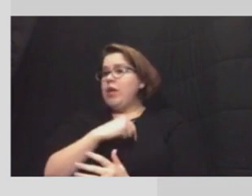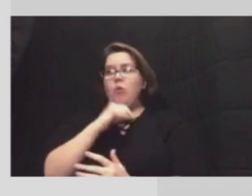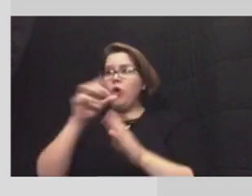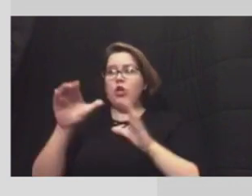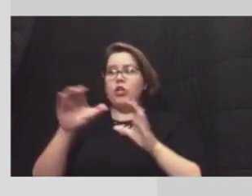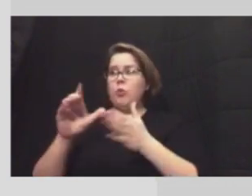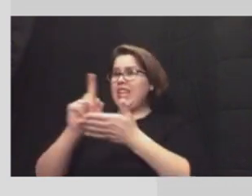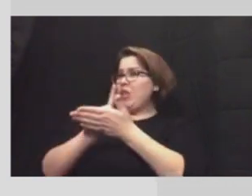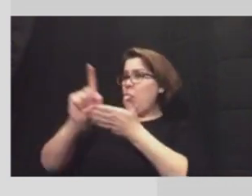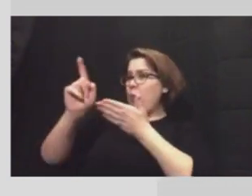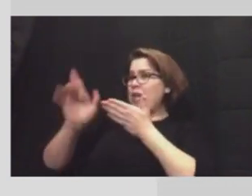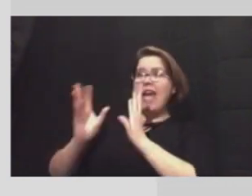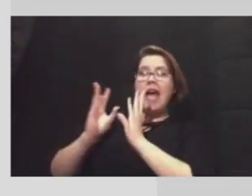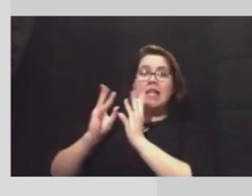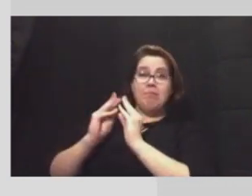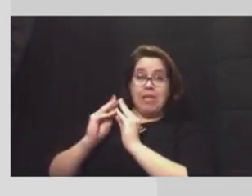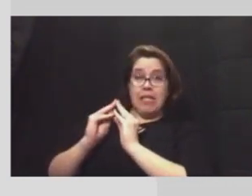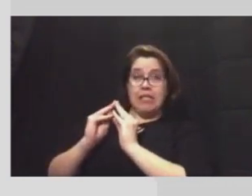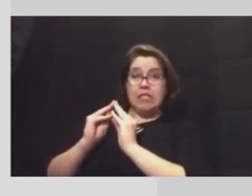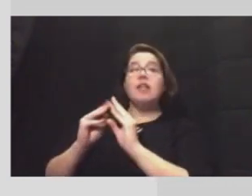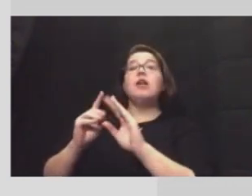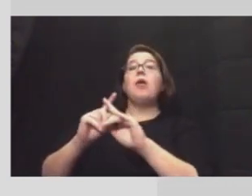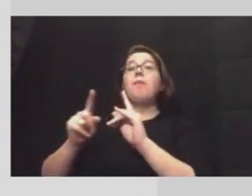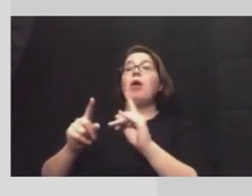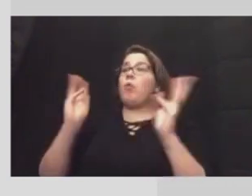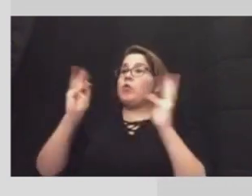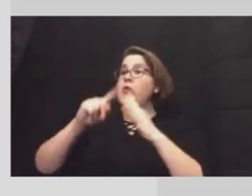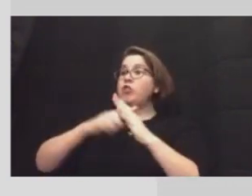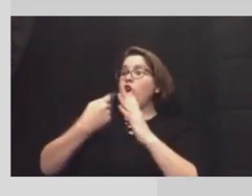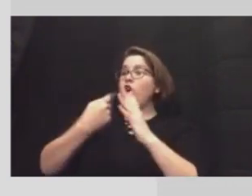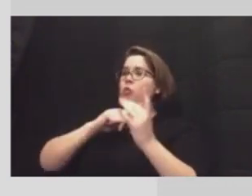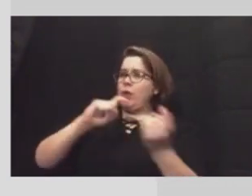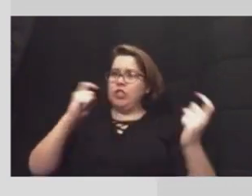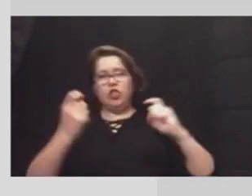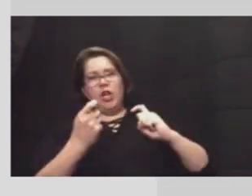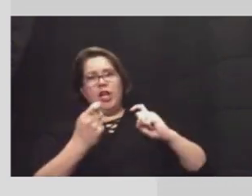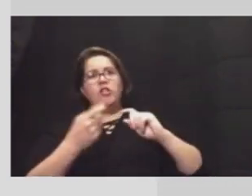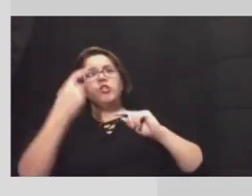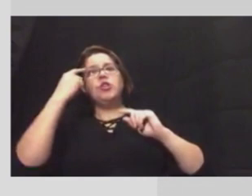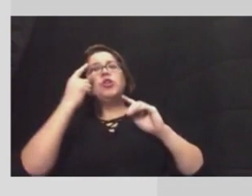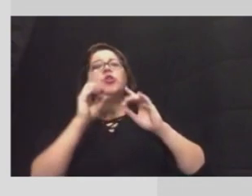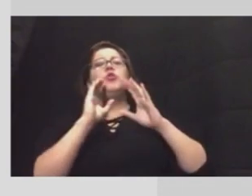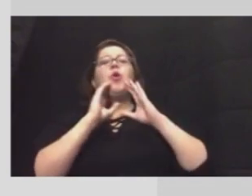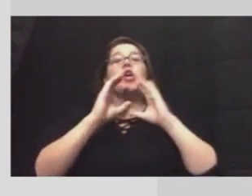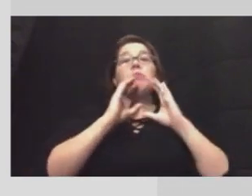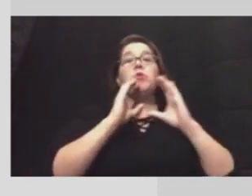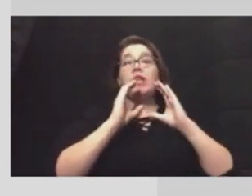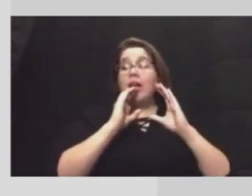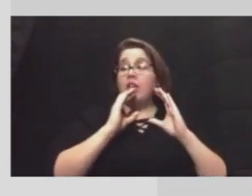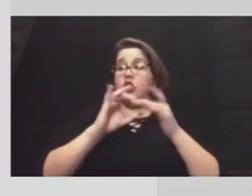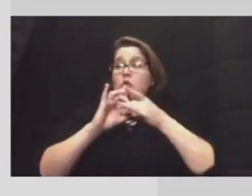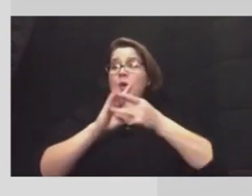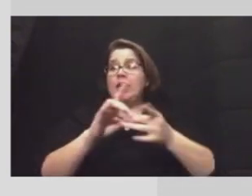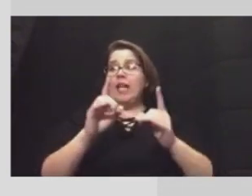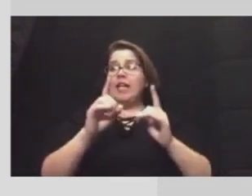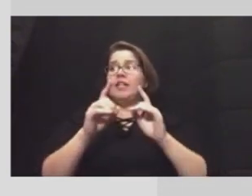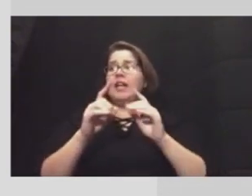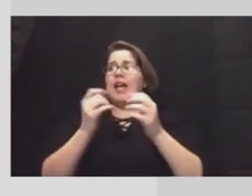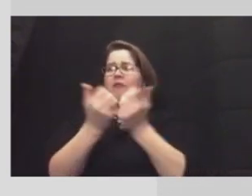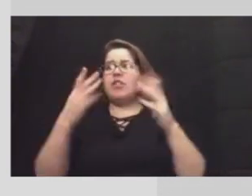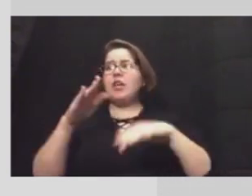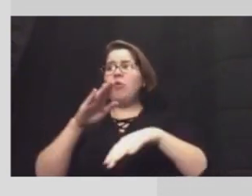weekend briefings but when the weather started we pivoted uh to our communications going on to social media